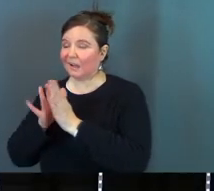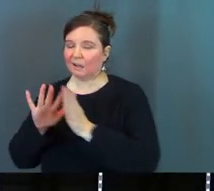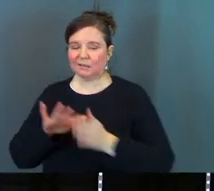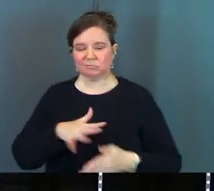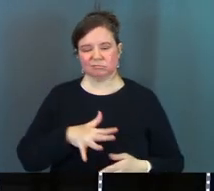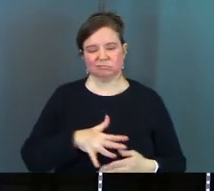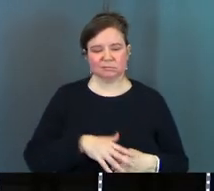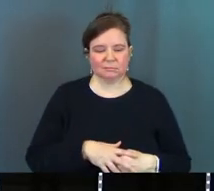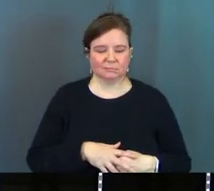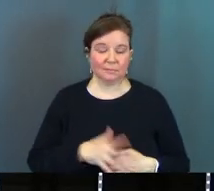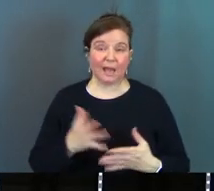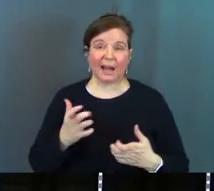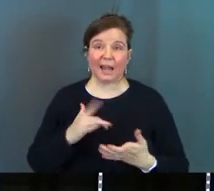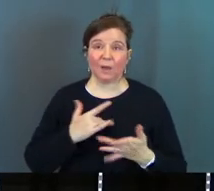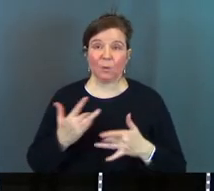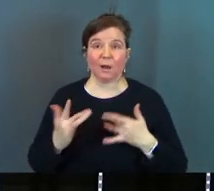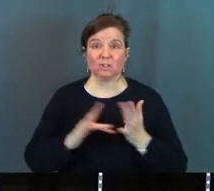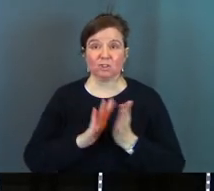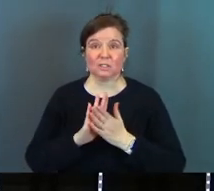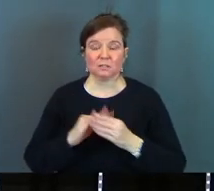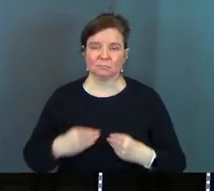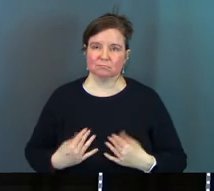and I want Jesus to fire me up again